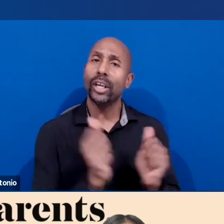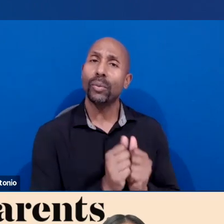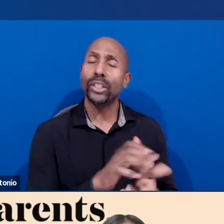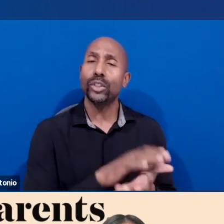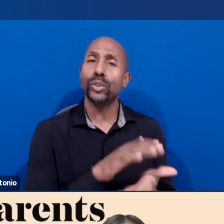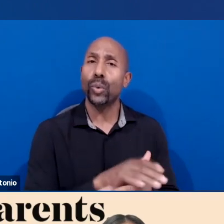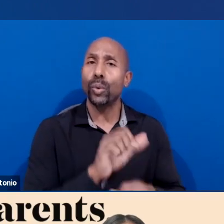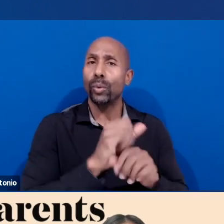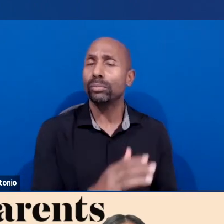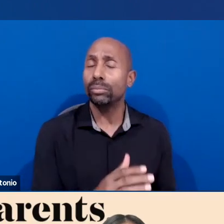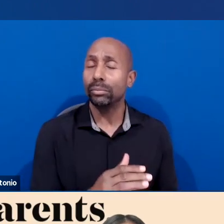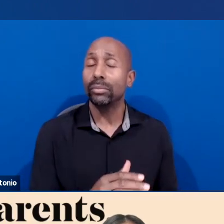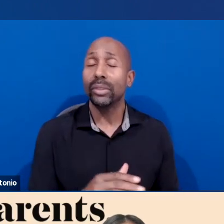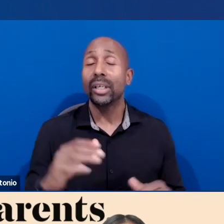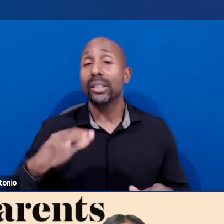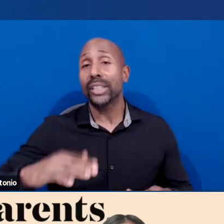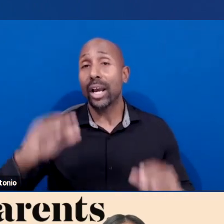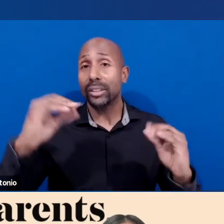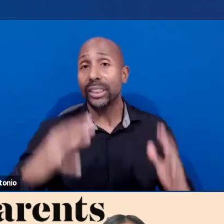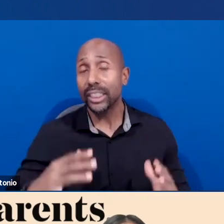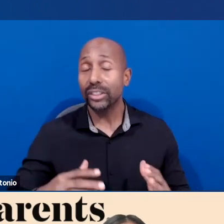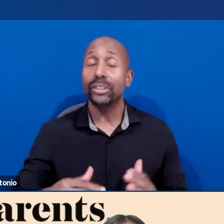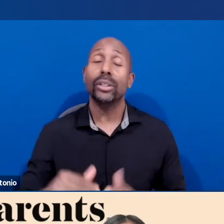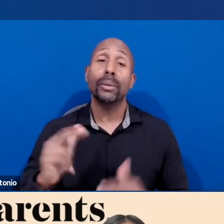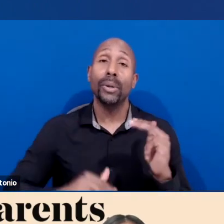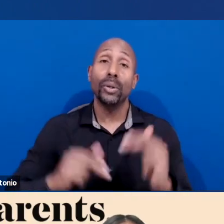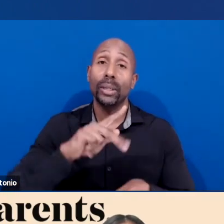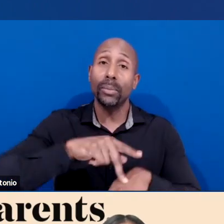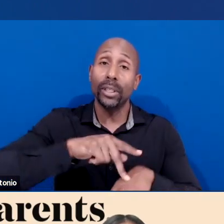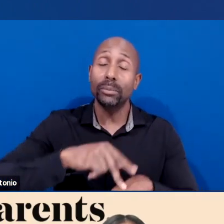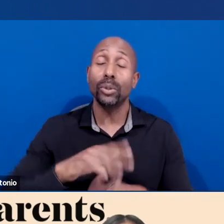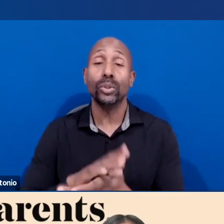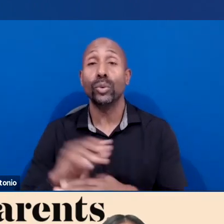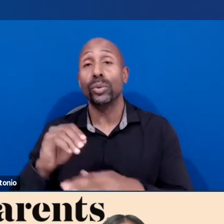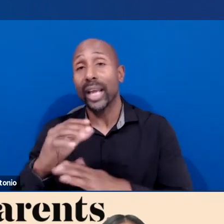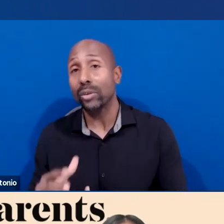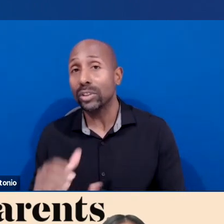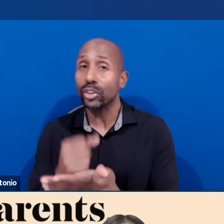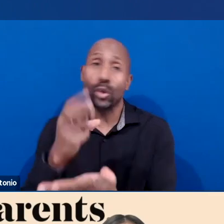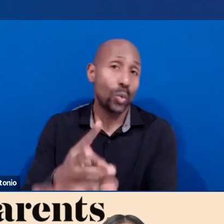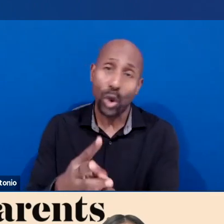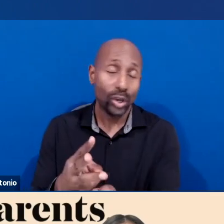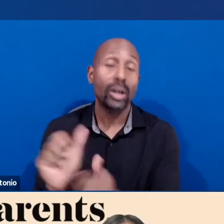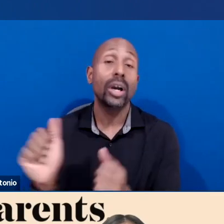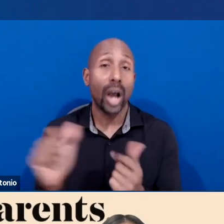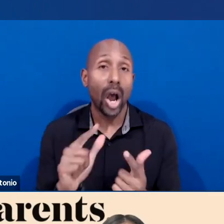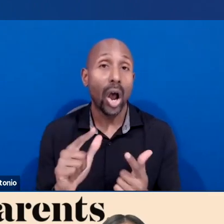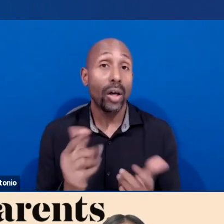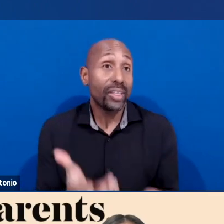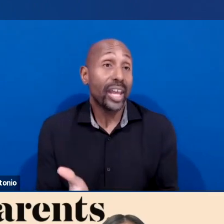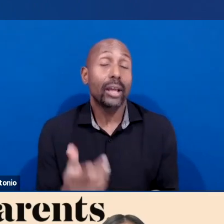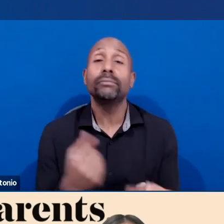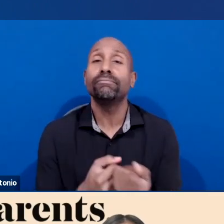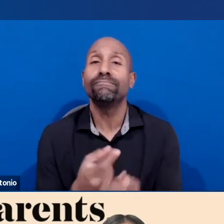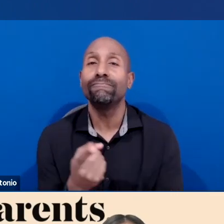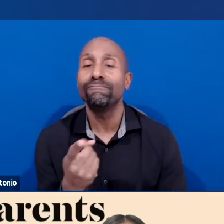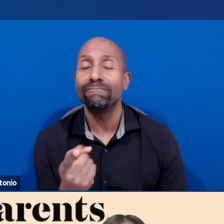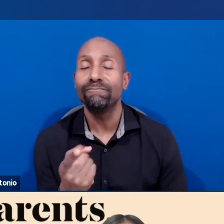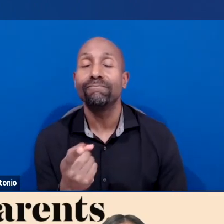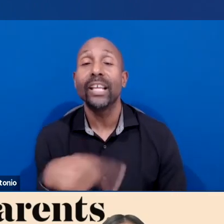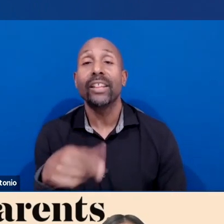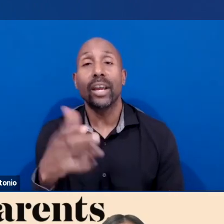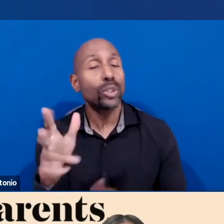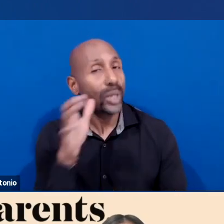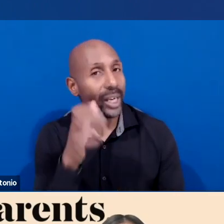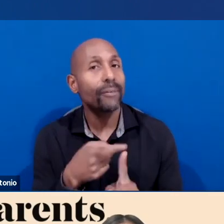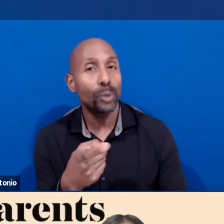your building principal, a school counselor, or social worker. They're always there to help you, and they want to hear from